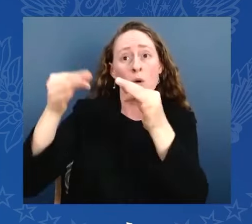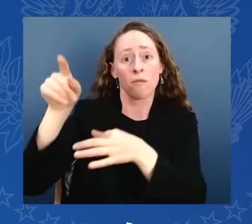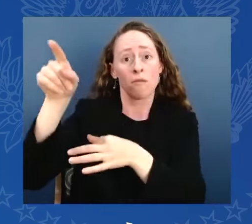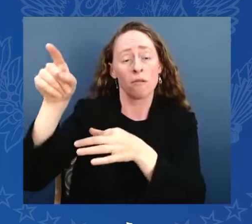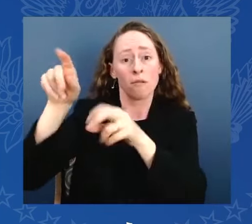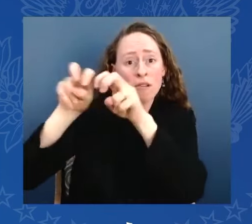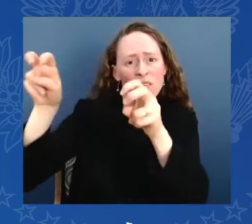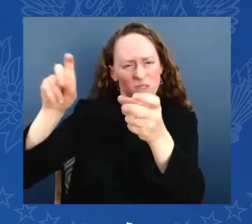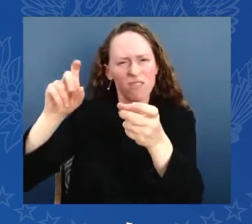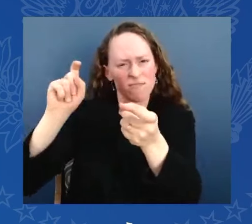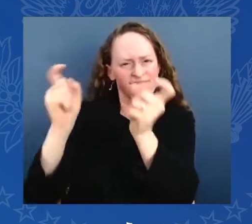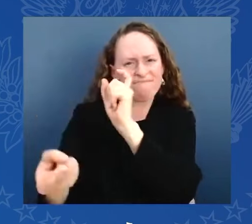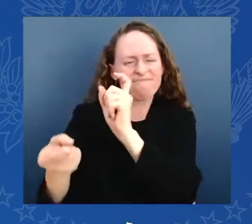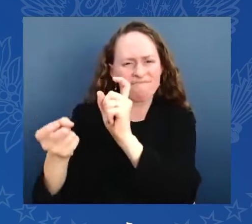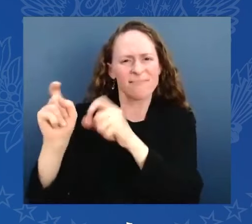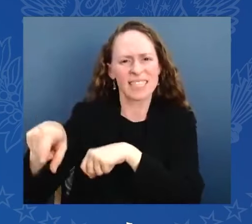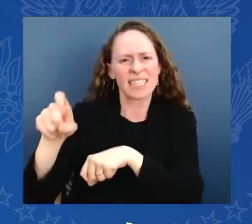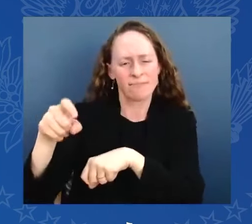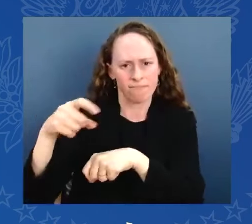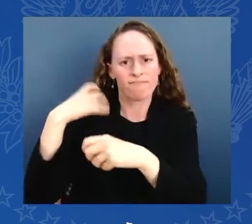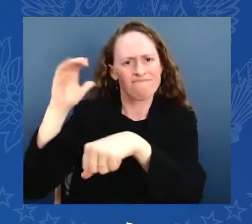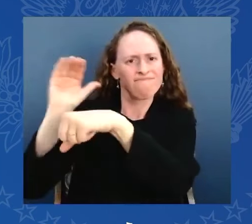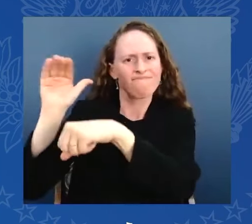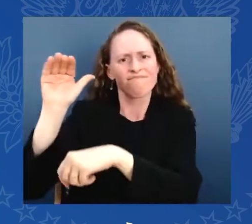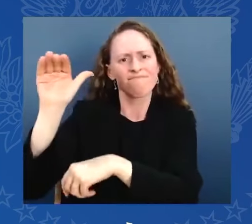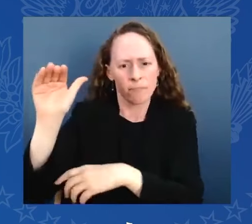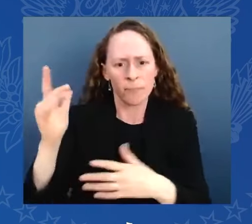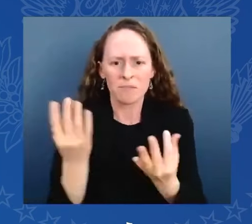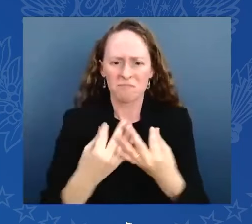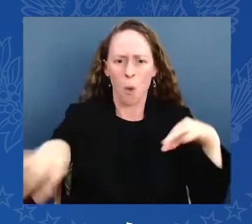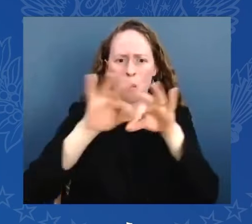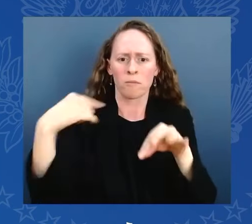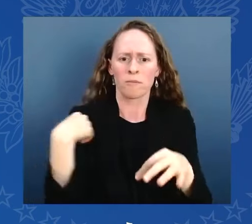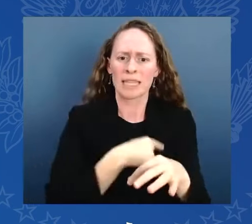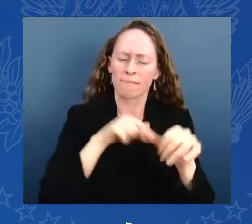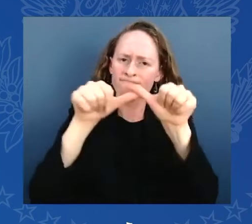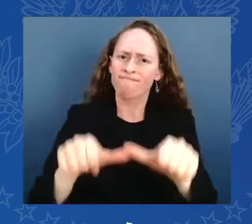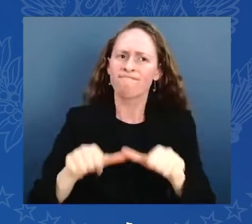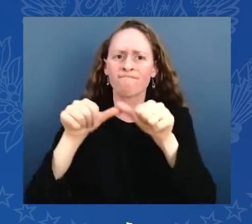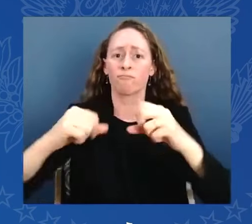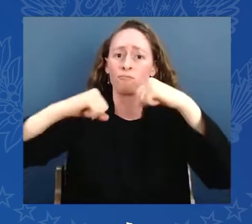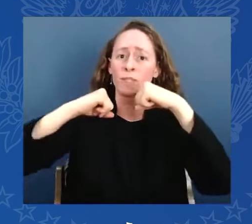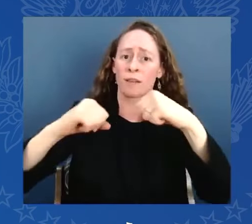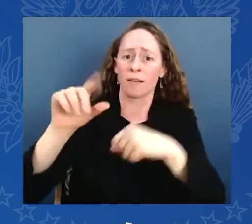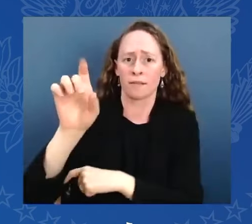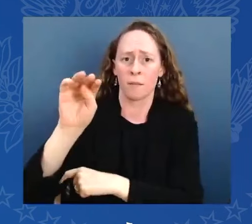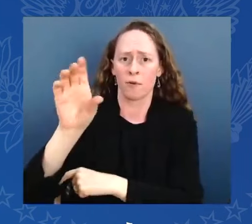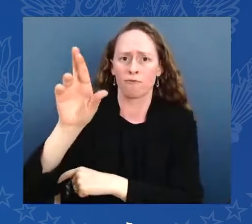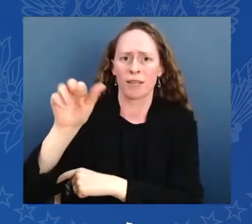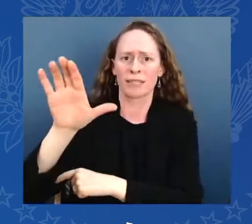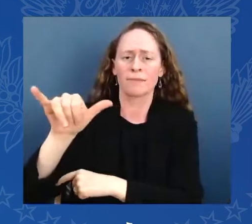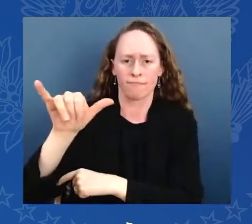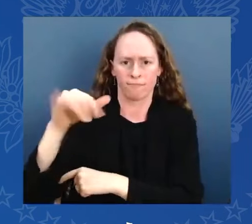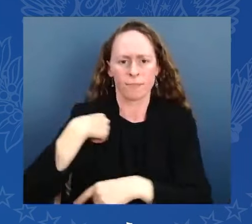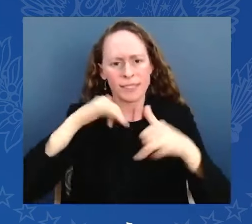You know, I will keep working to ensure Americans remain strong and secure and the leader of the free